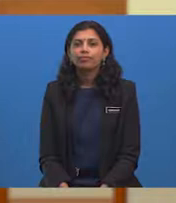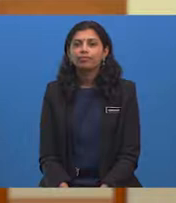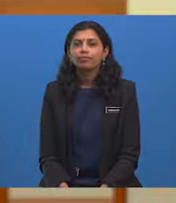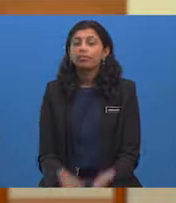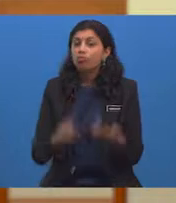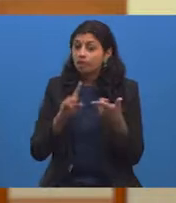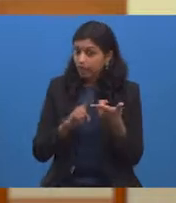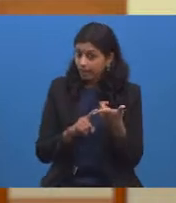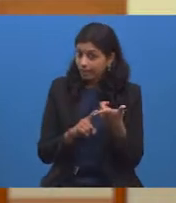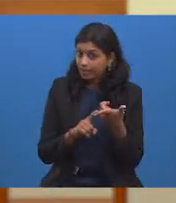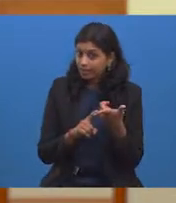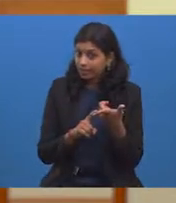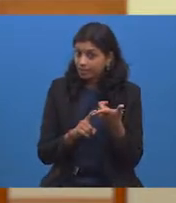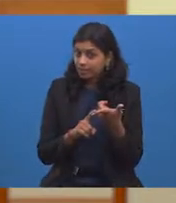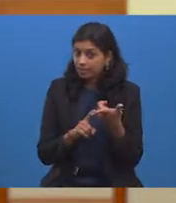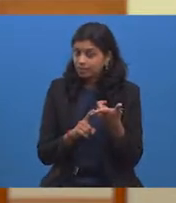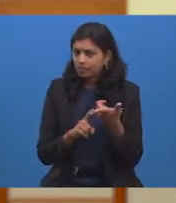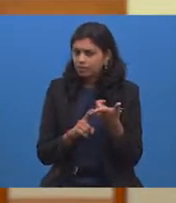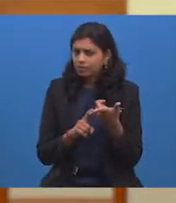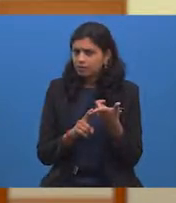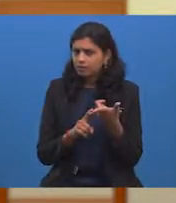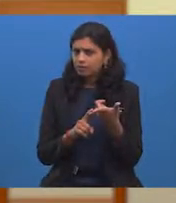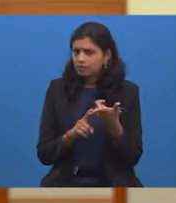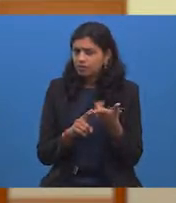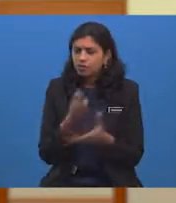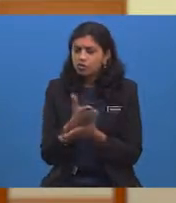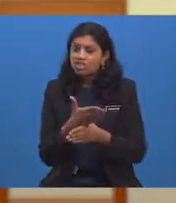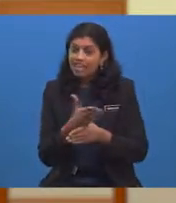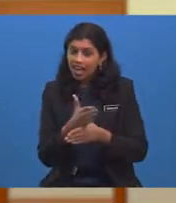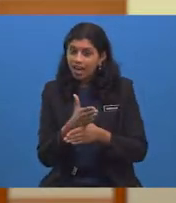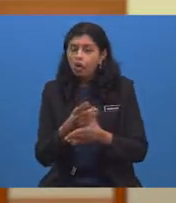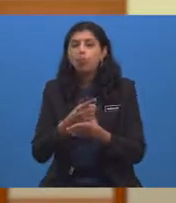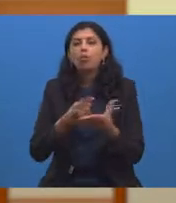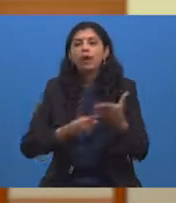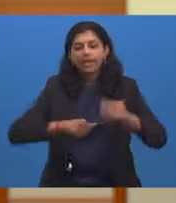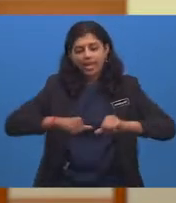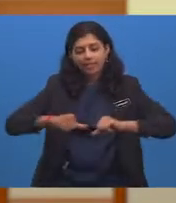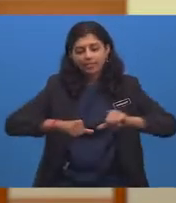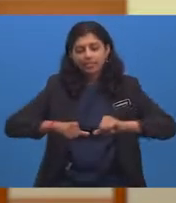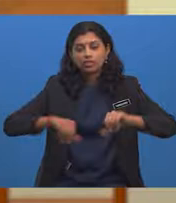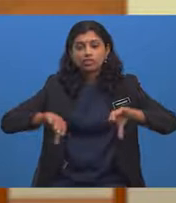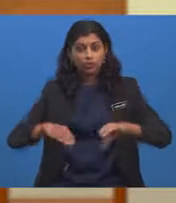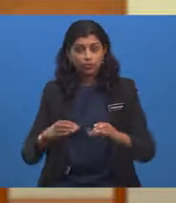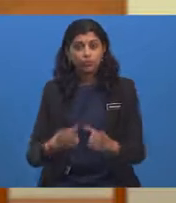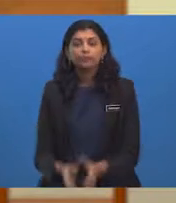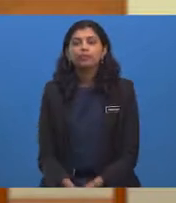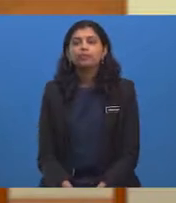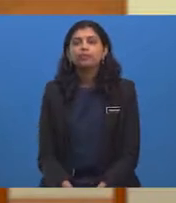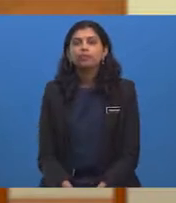Then, briefly share the activities you did over there Perhaps